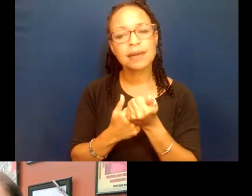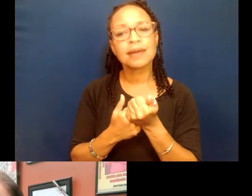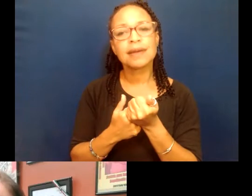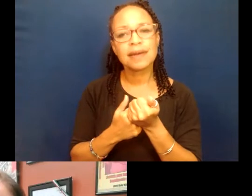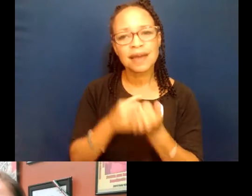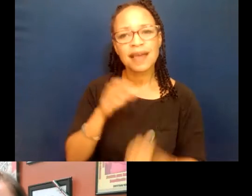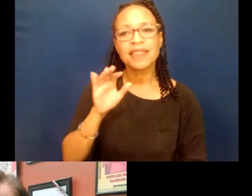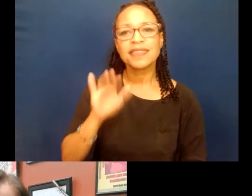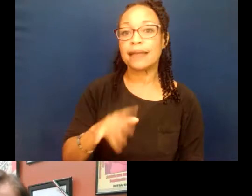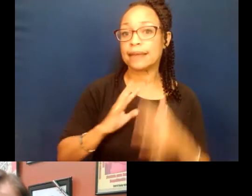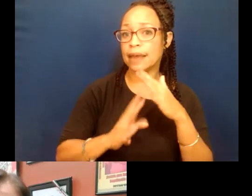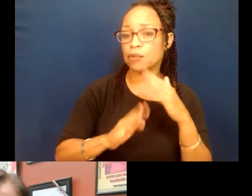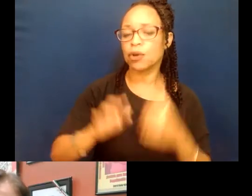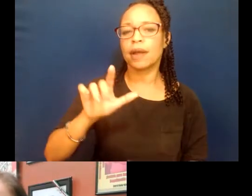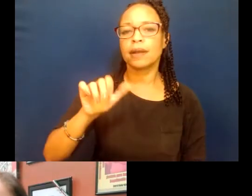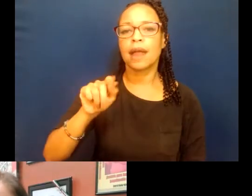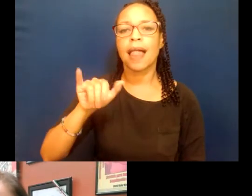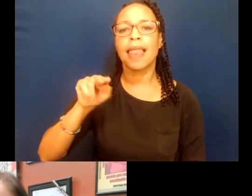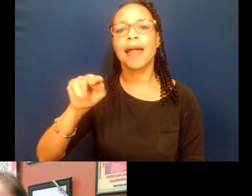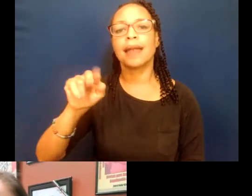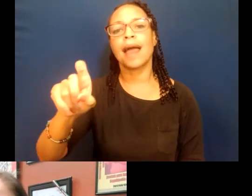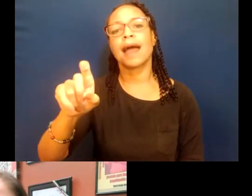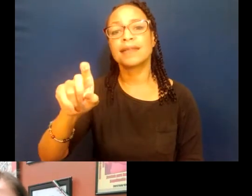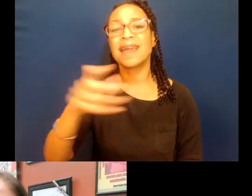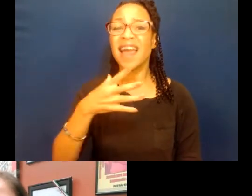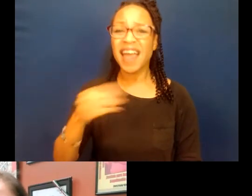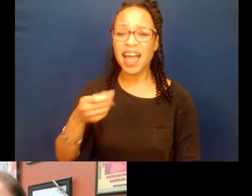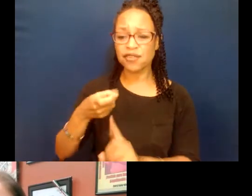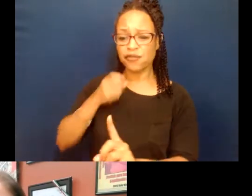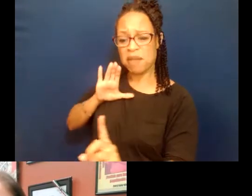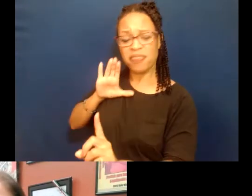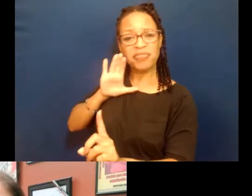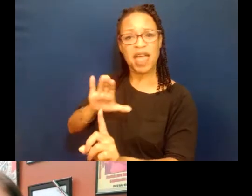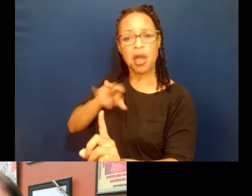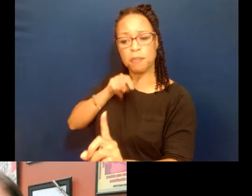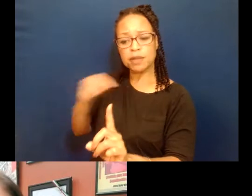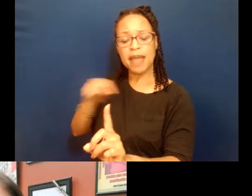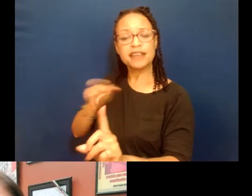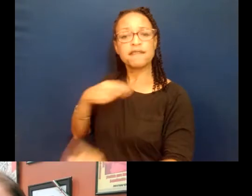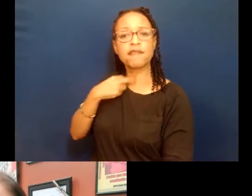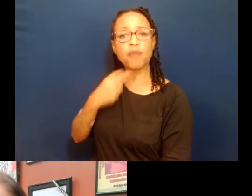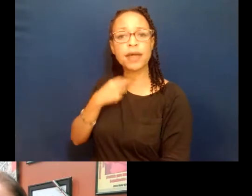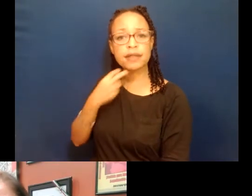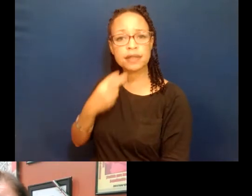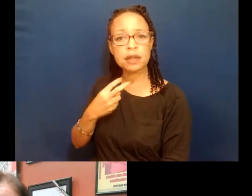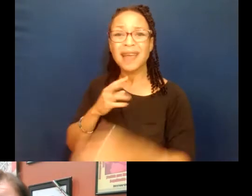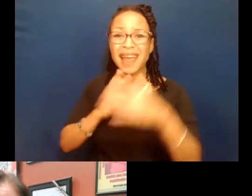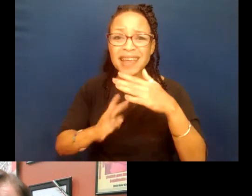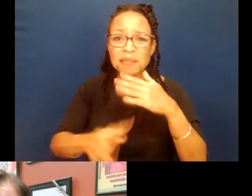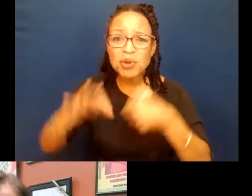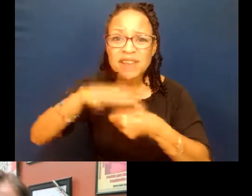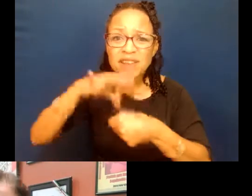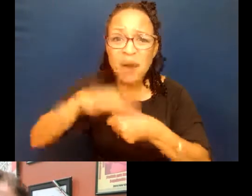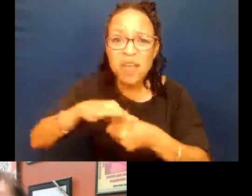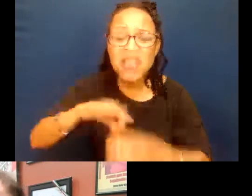a Latinx, an immigrant, you have to also speak from a pro-immigrant voice, because it's going to matter to them. And that immigrants vote. There's five